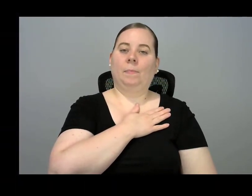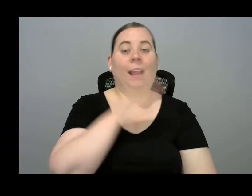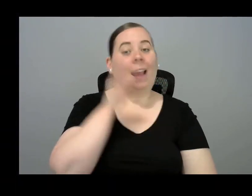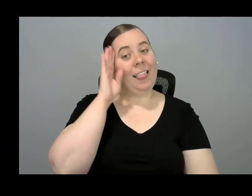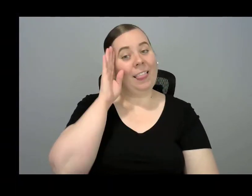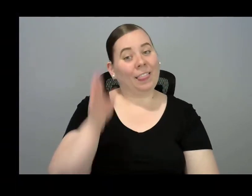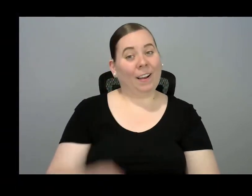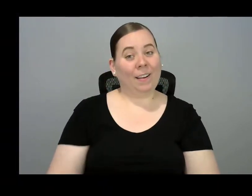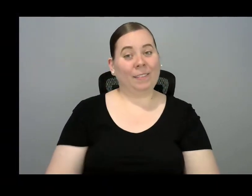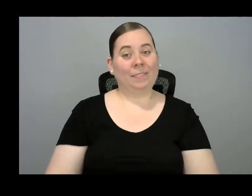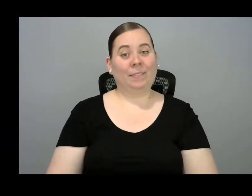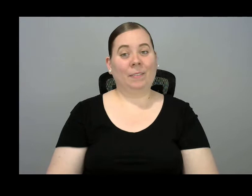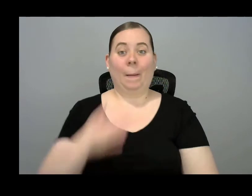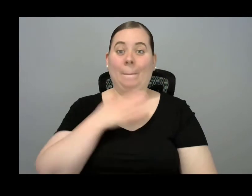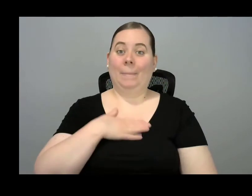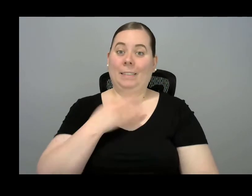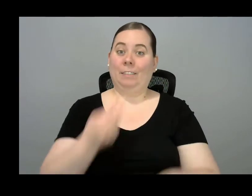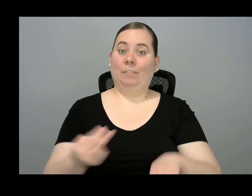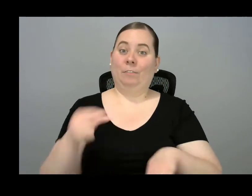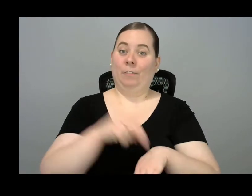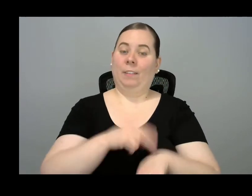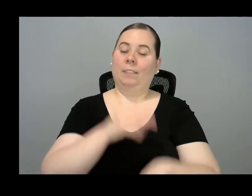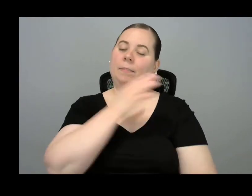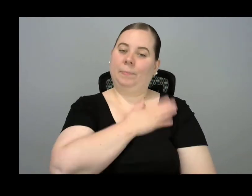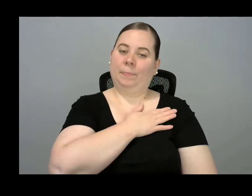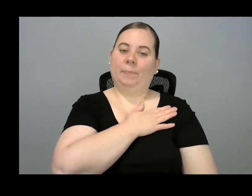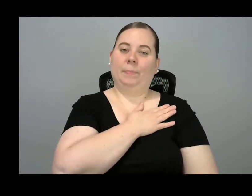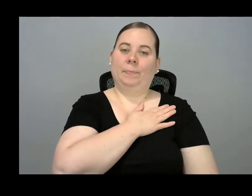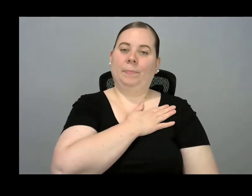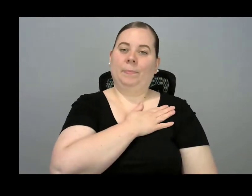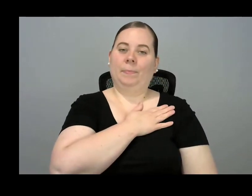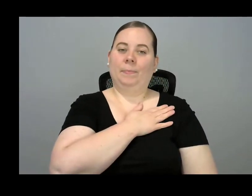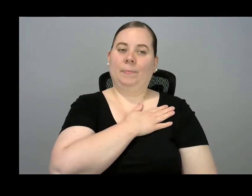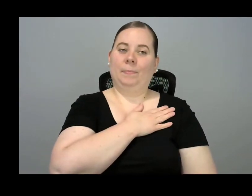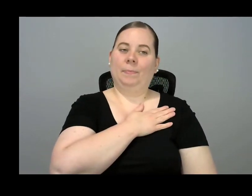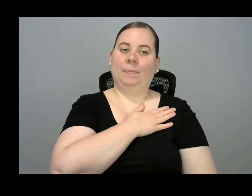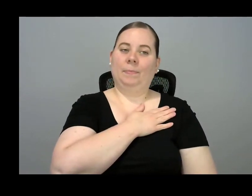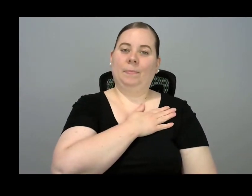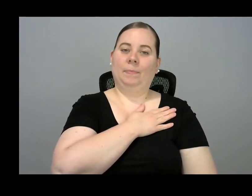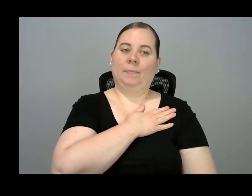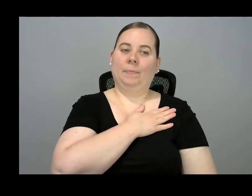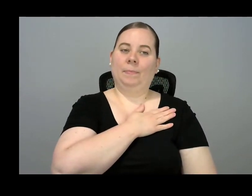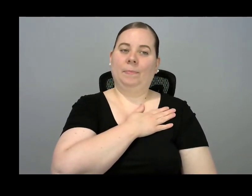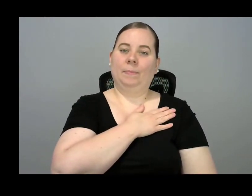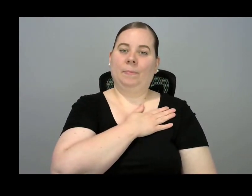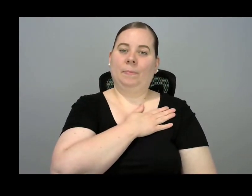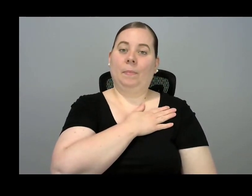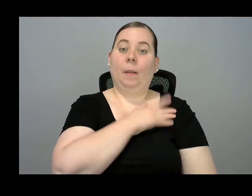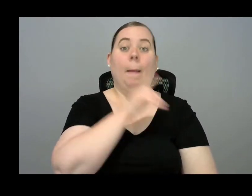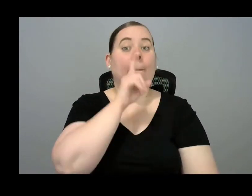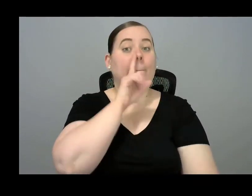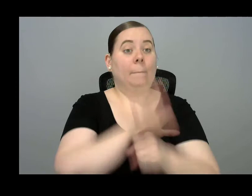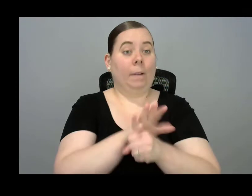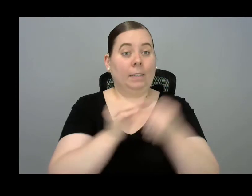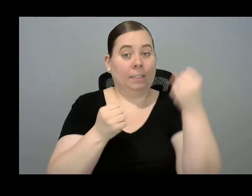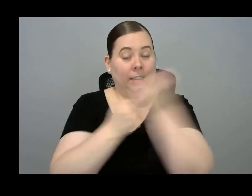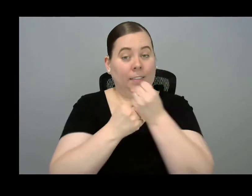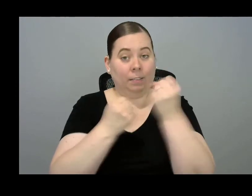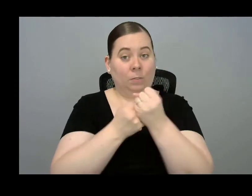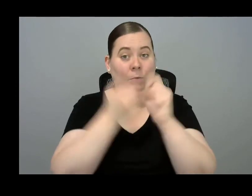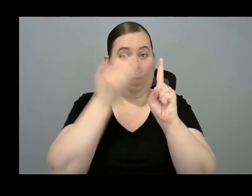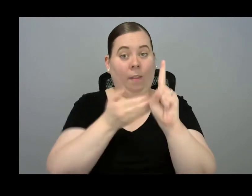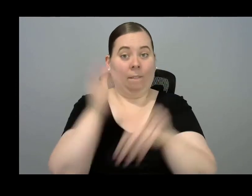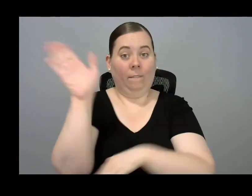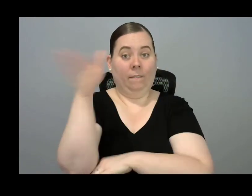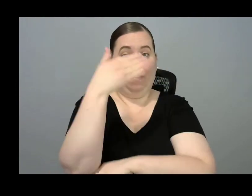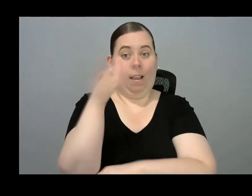Please rise and put your right hand over your heart for the pledge of allegiance. I pledge allegiance